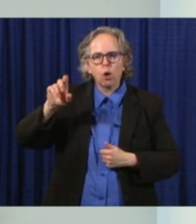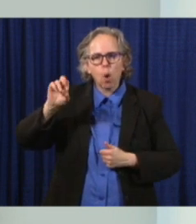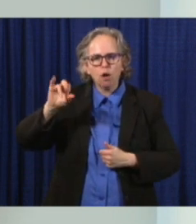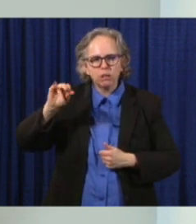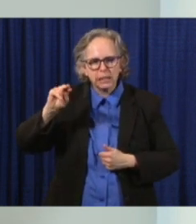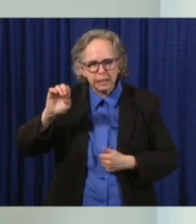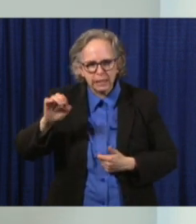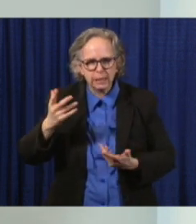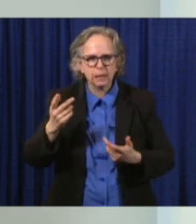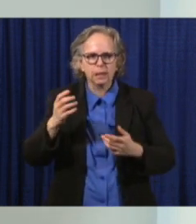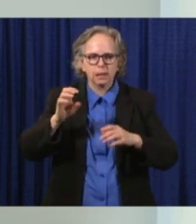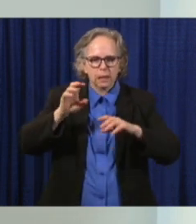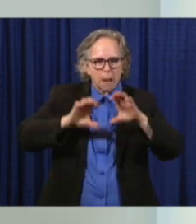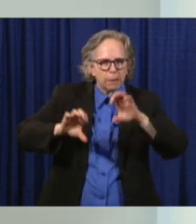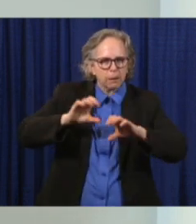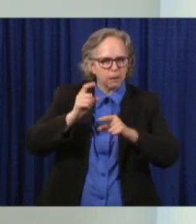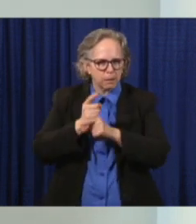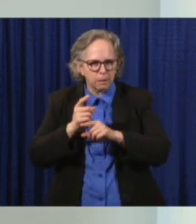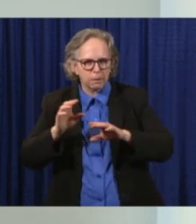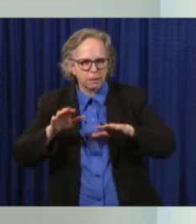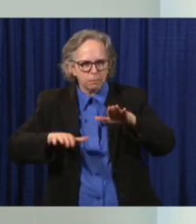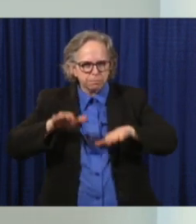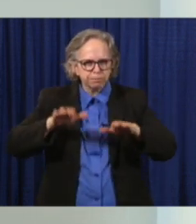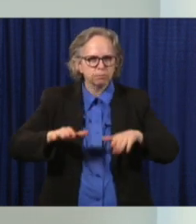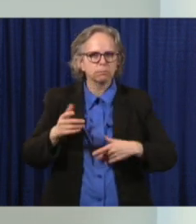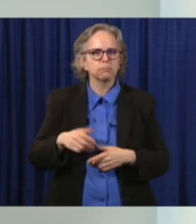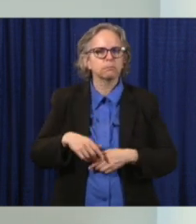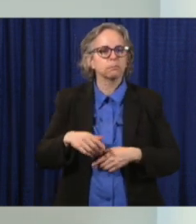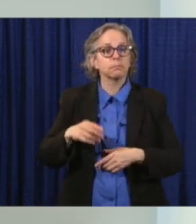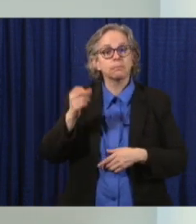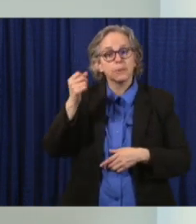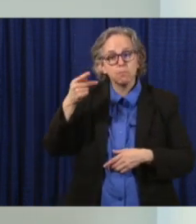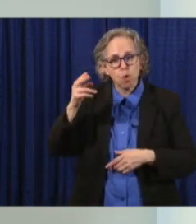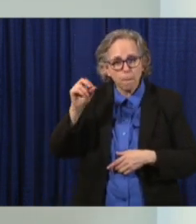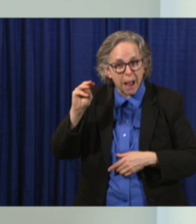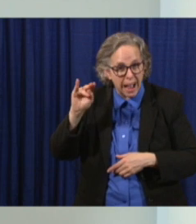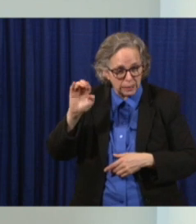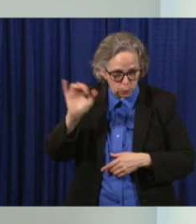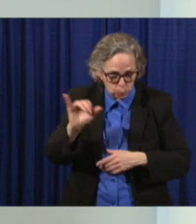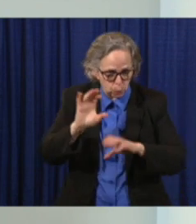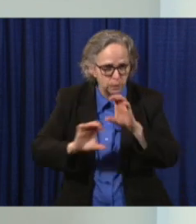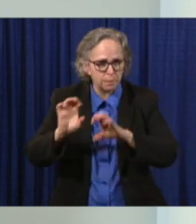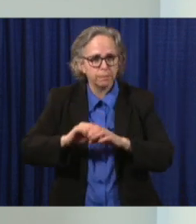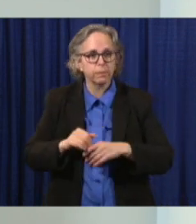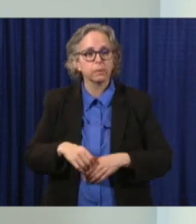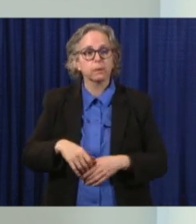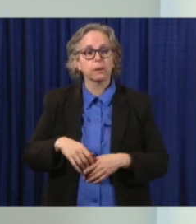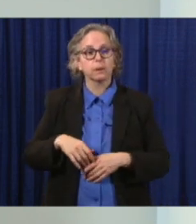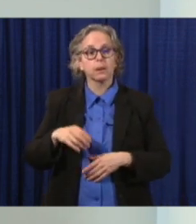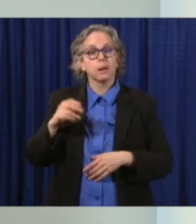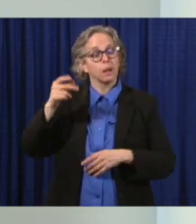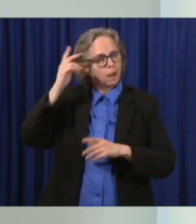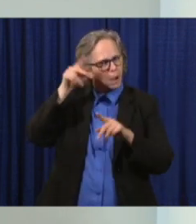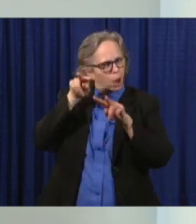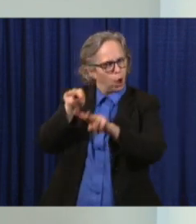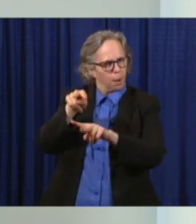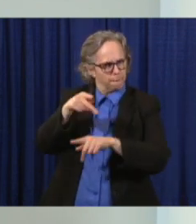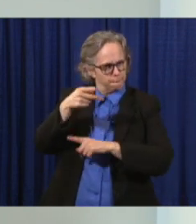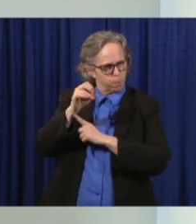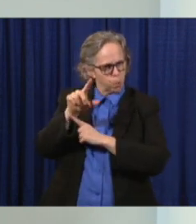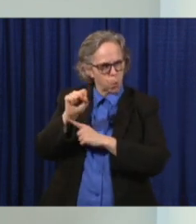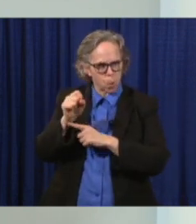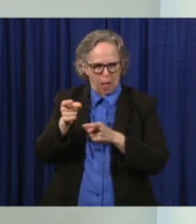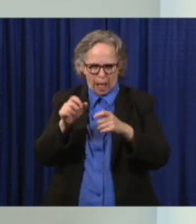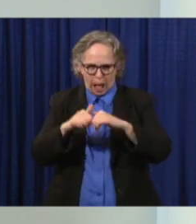What we're talking about here, I want to be clear, we're only talking about pools that are regulated by local health